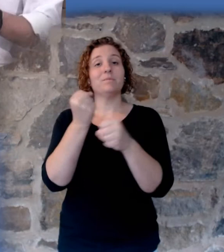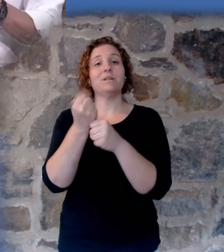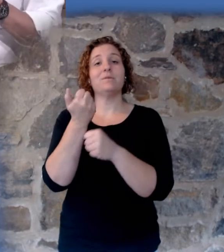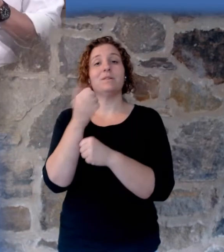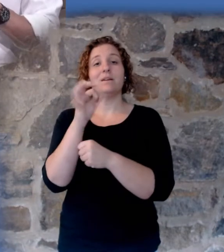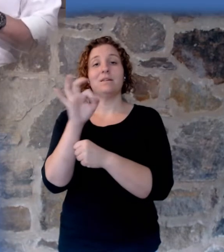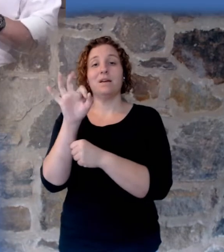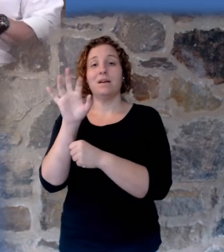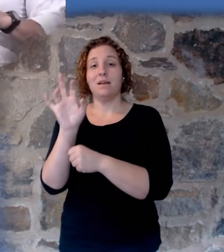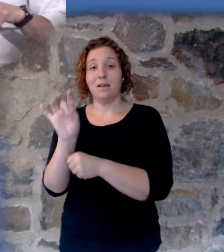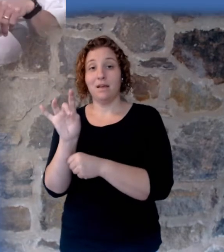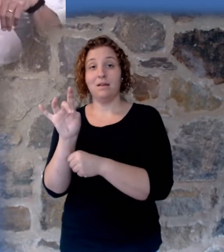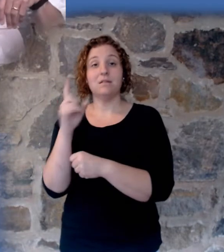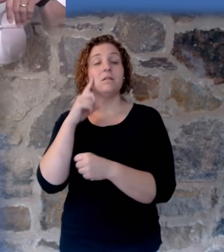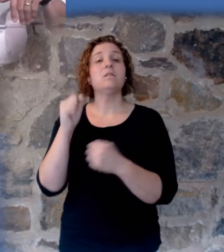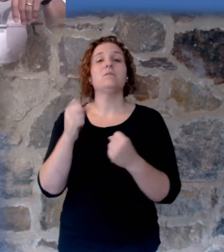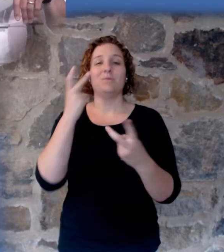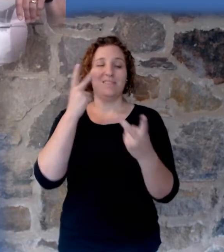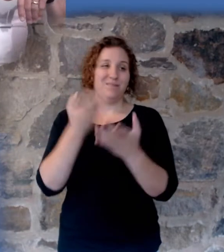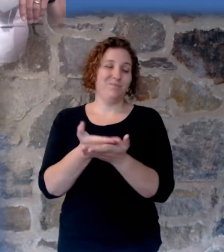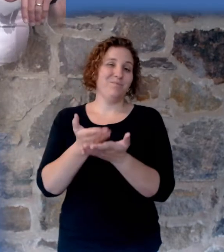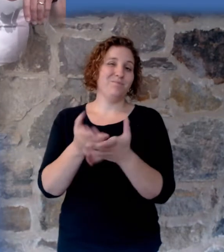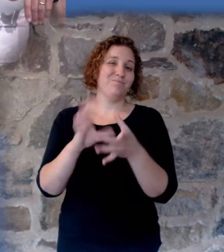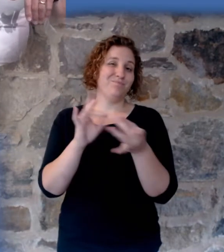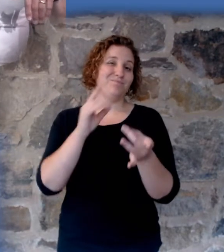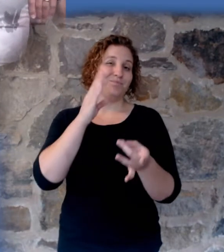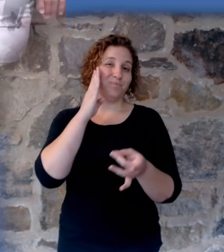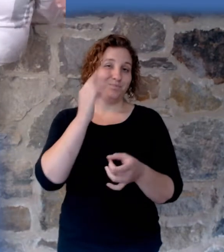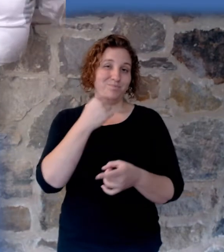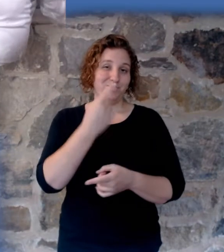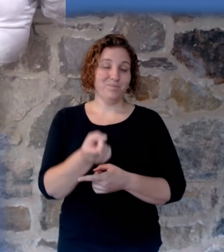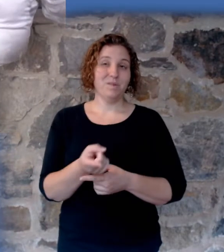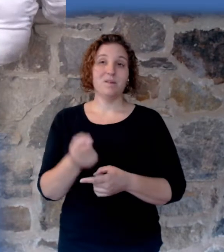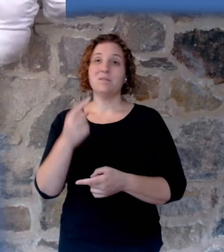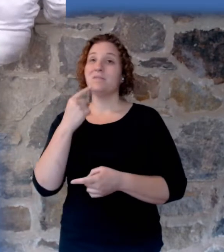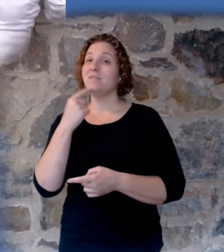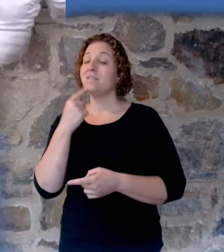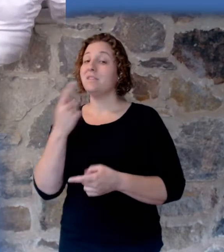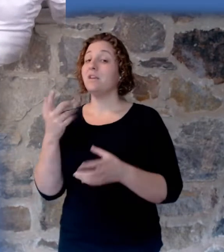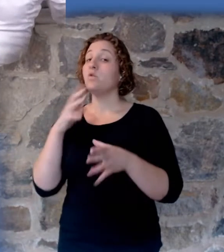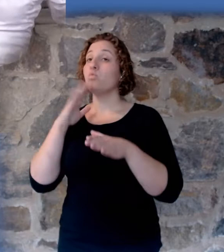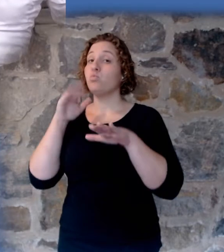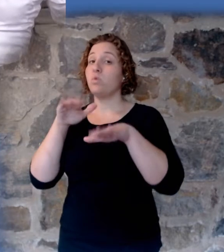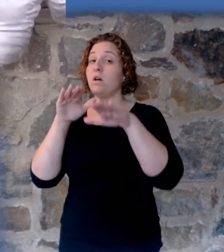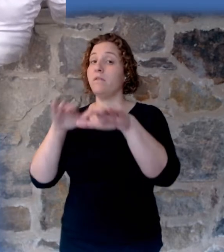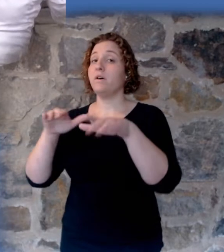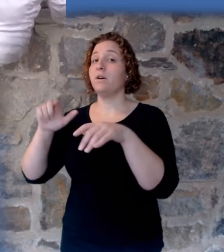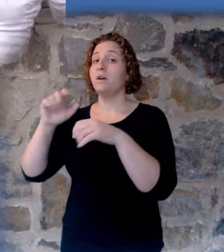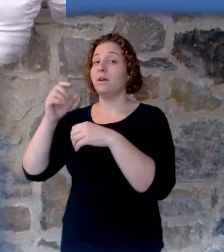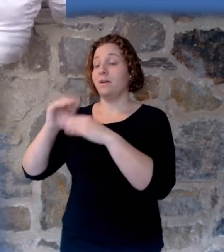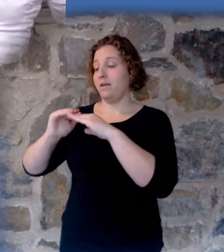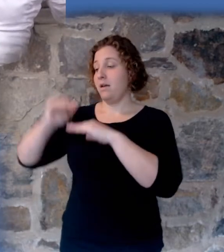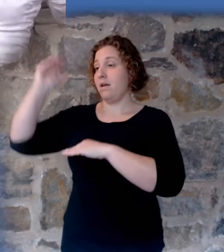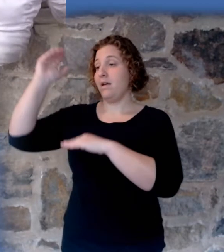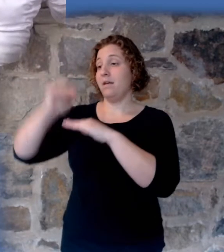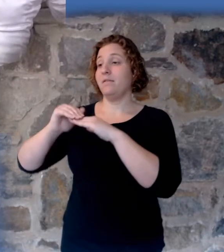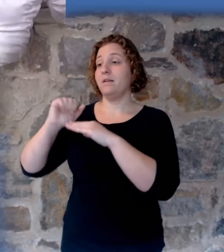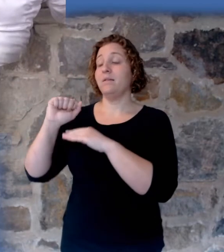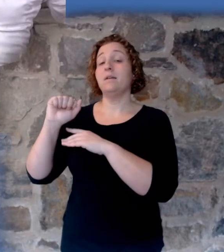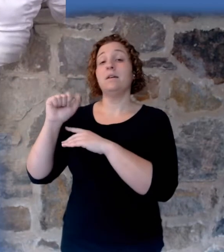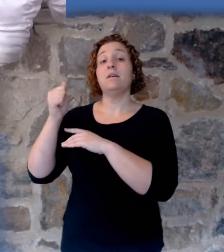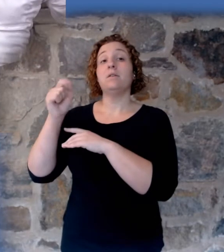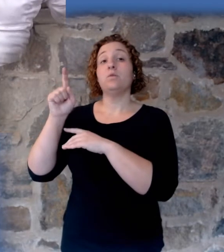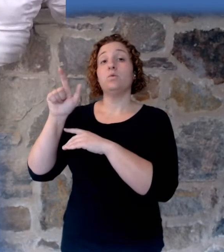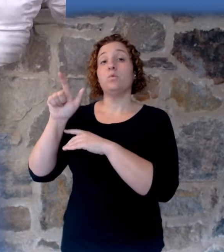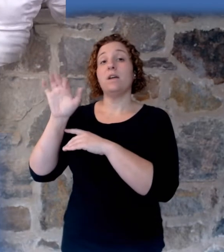Now, I'm going to state the obvious. The river enters the canyon at 2,800 feet and it exits at 1,800 feet because everybody knows water